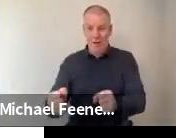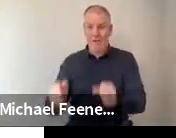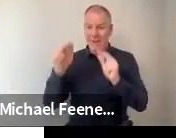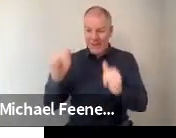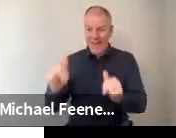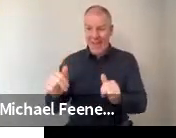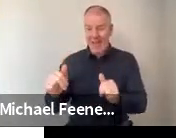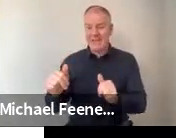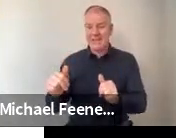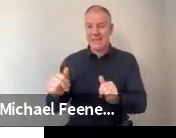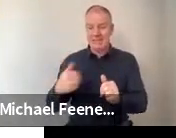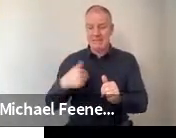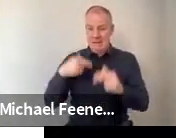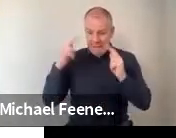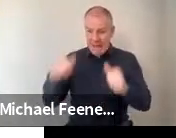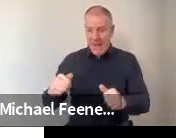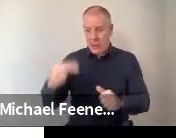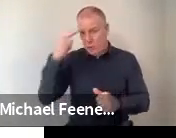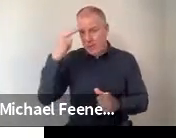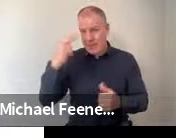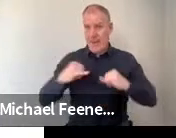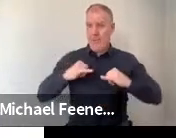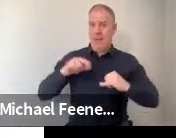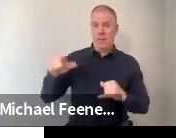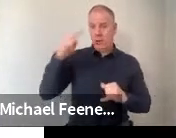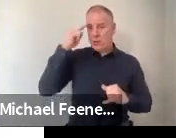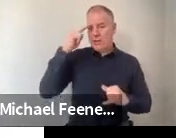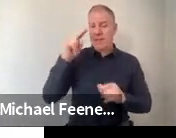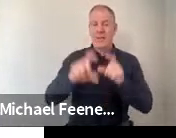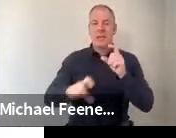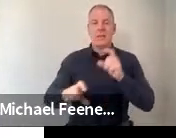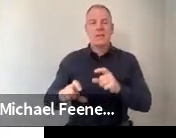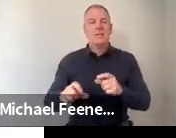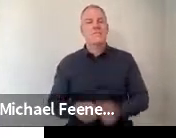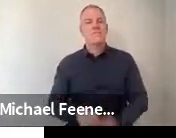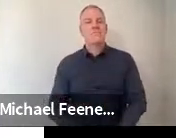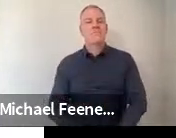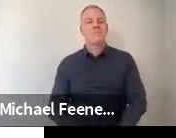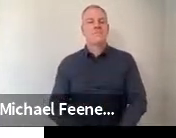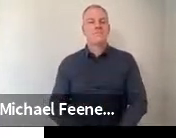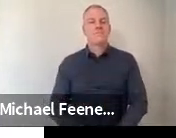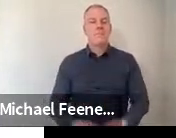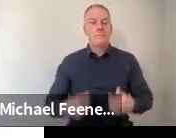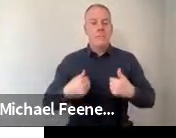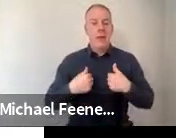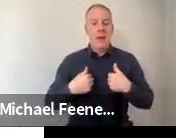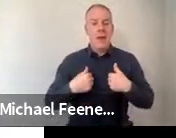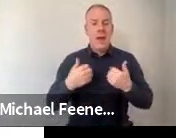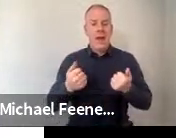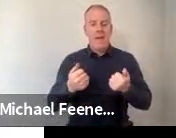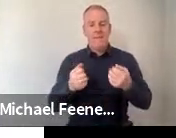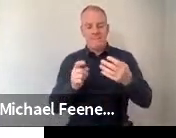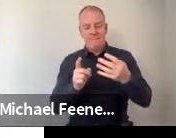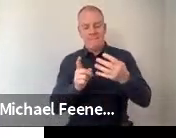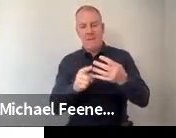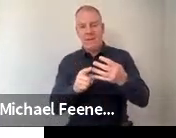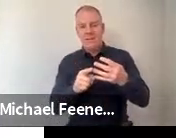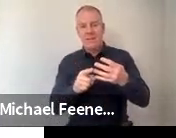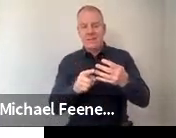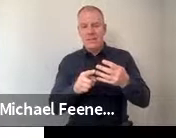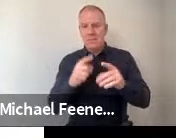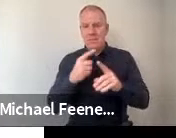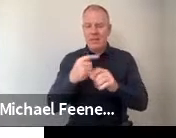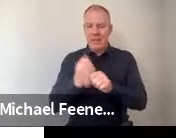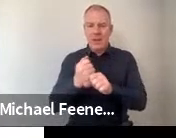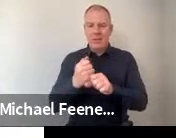support. And in general, I feel well informed about science skewed positive with substantial numbers